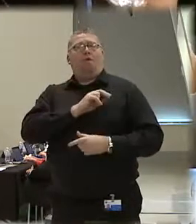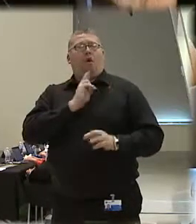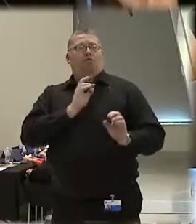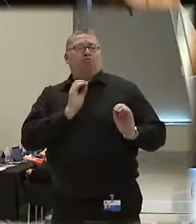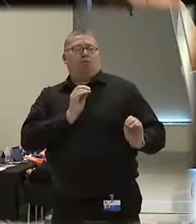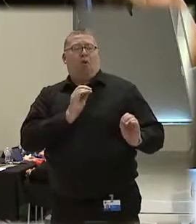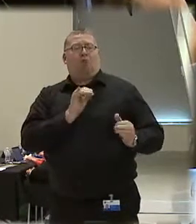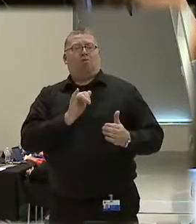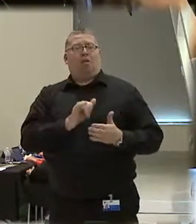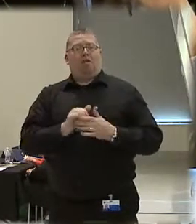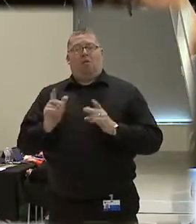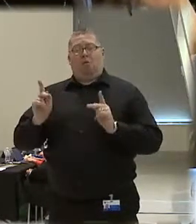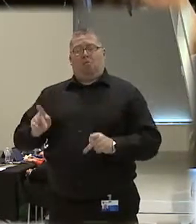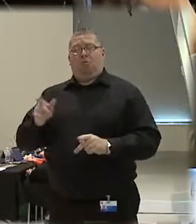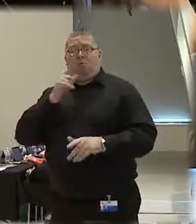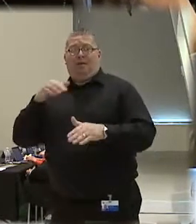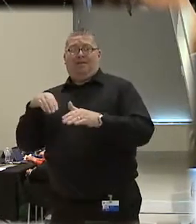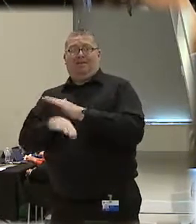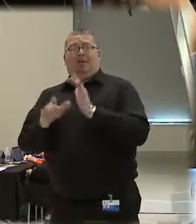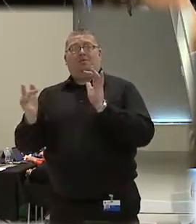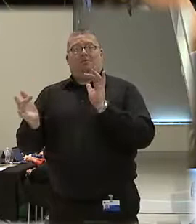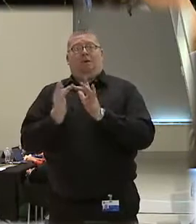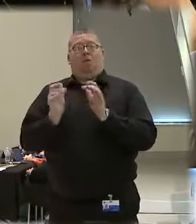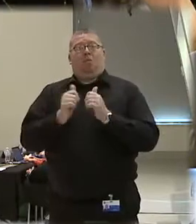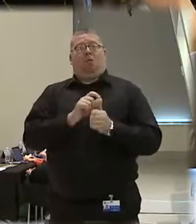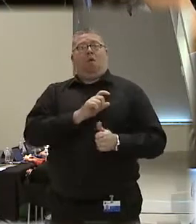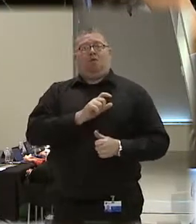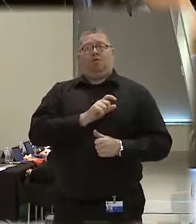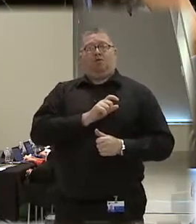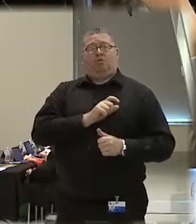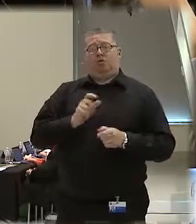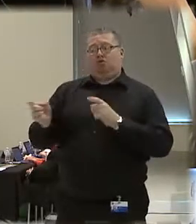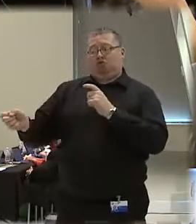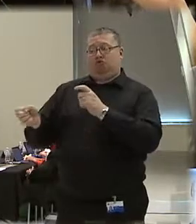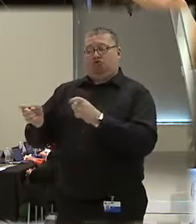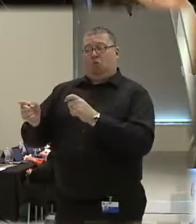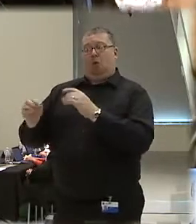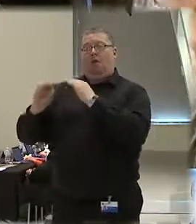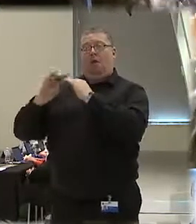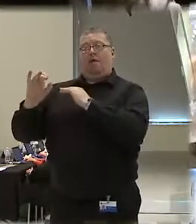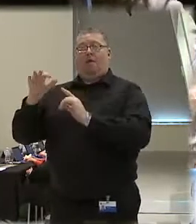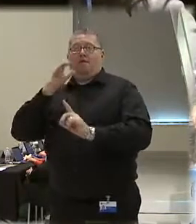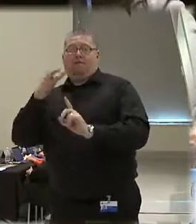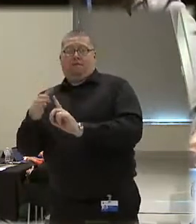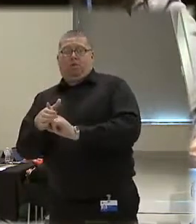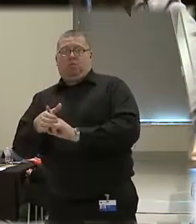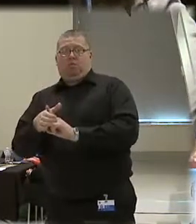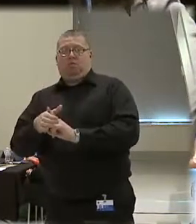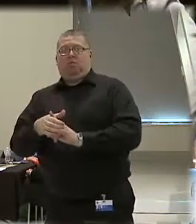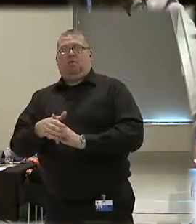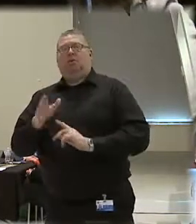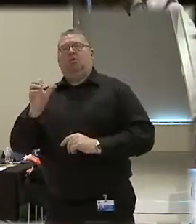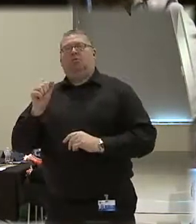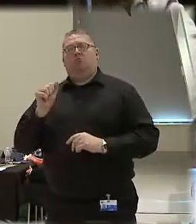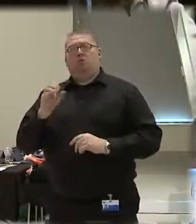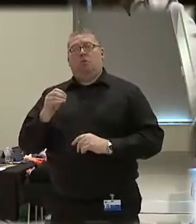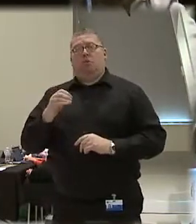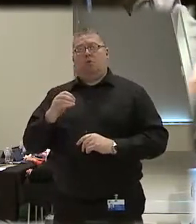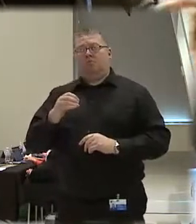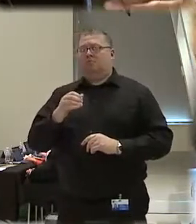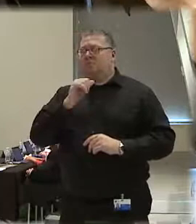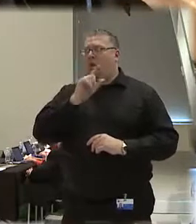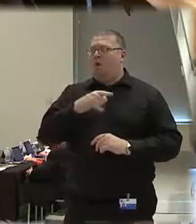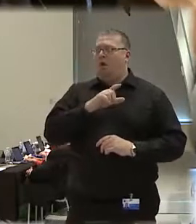that the person who comes into contact with the officer controls the level of force. And so, you know, if I an officer